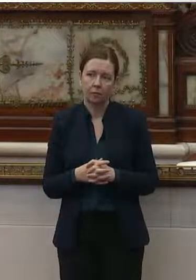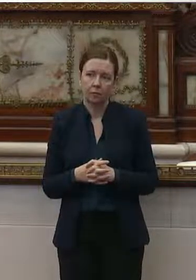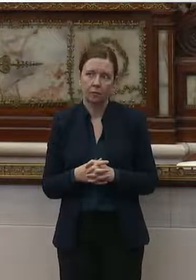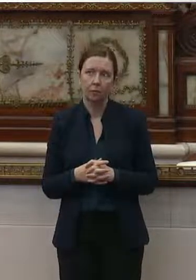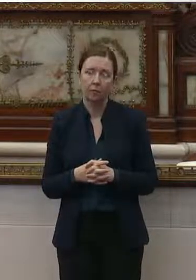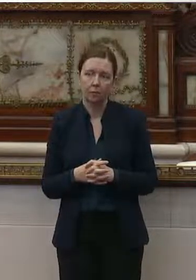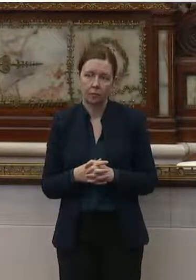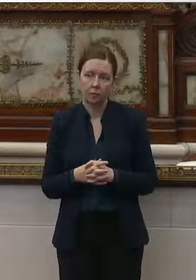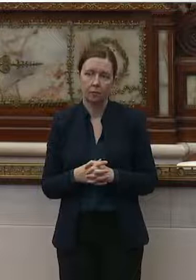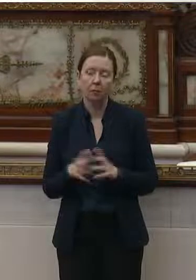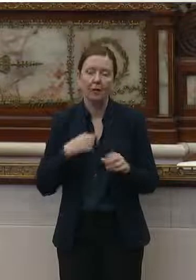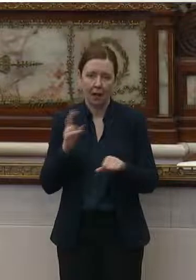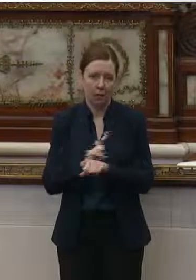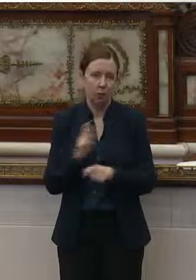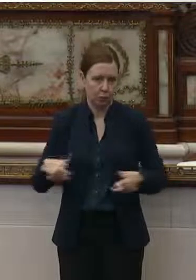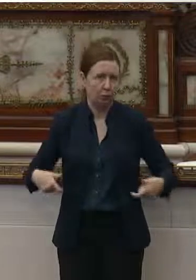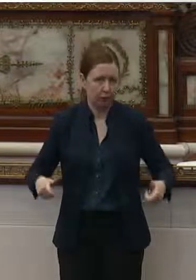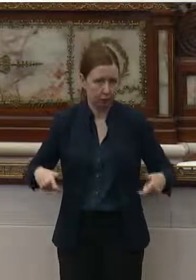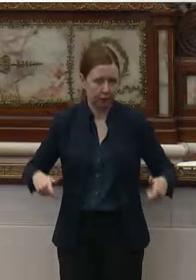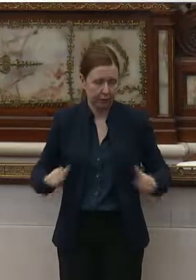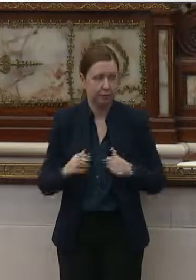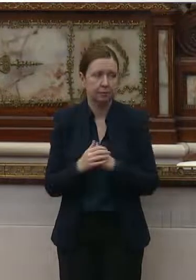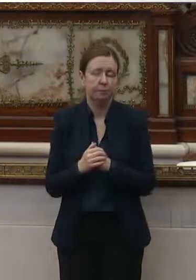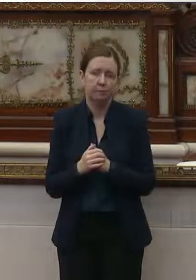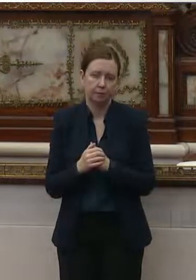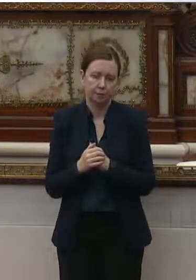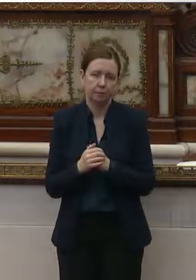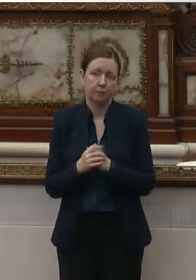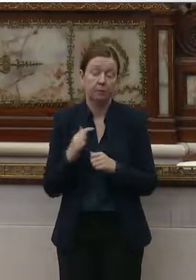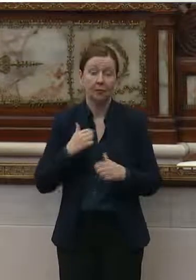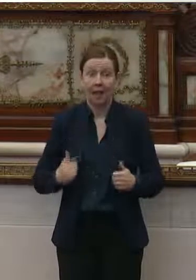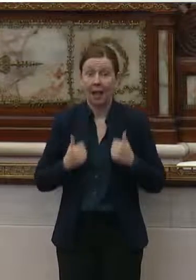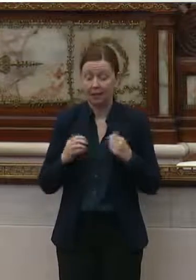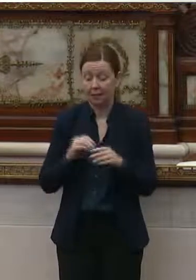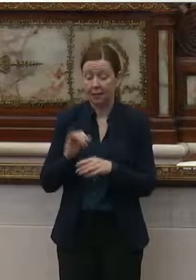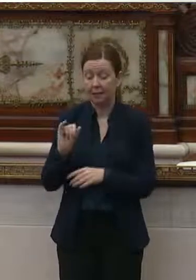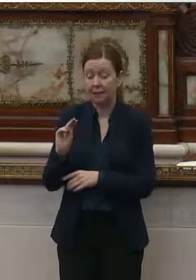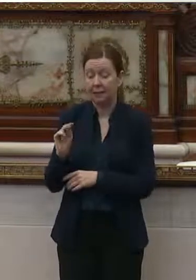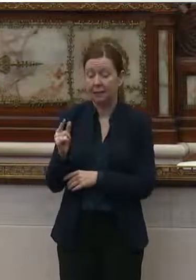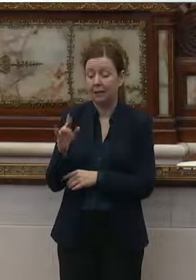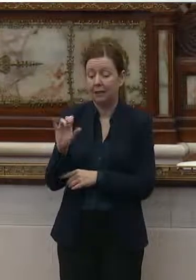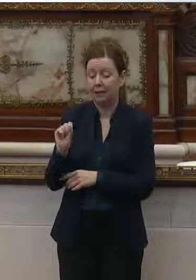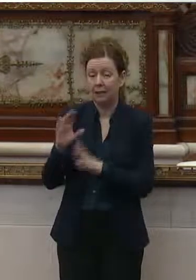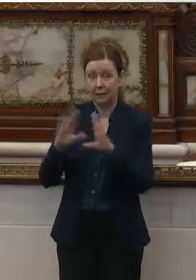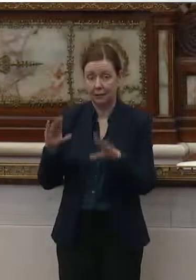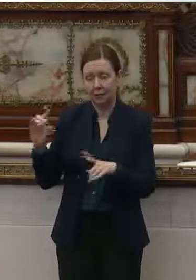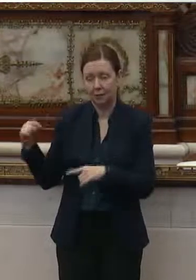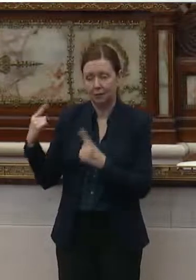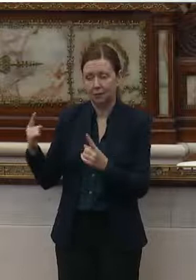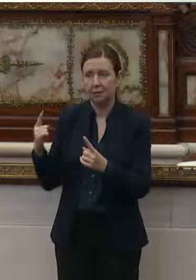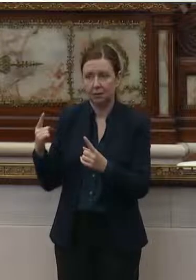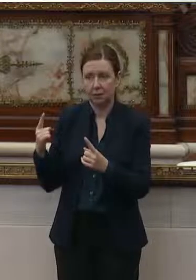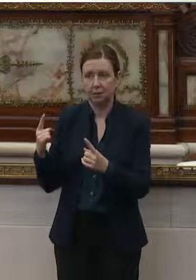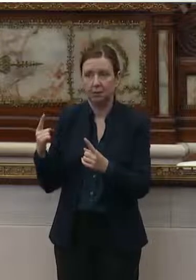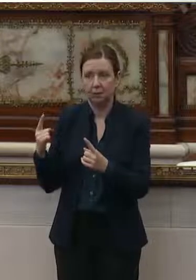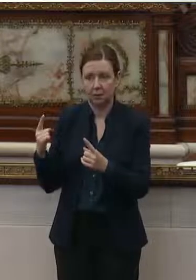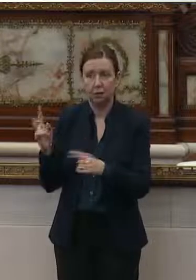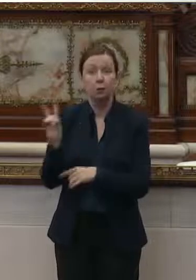I have lived here at Anchor's house since 2003,